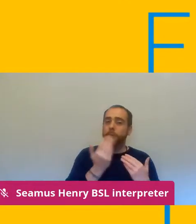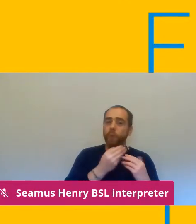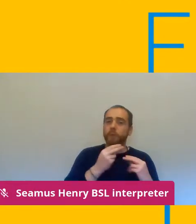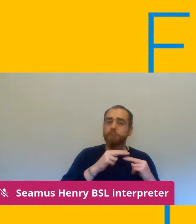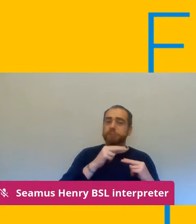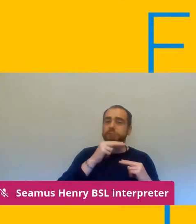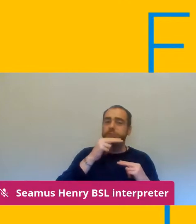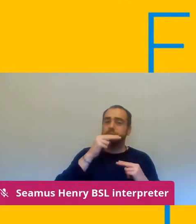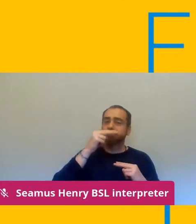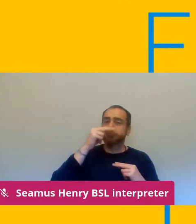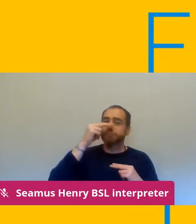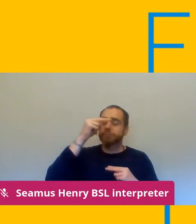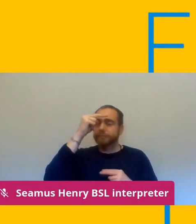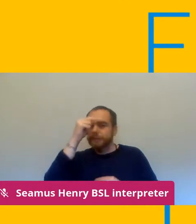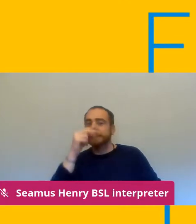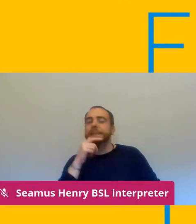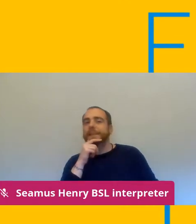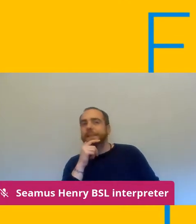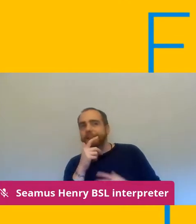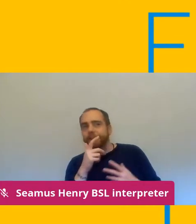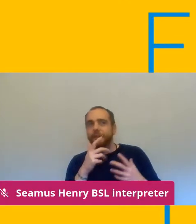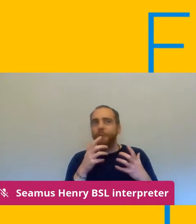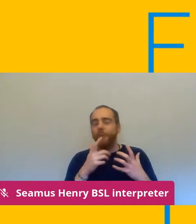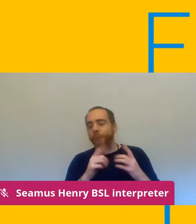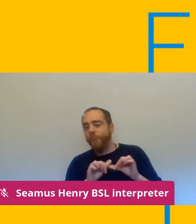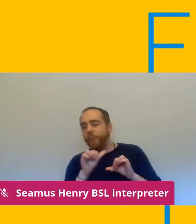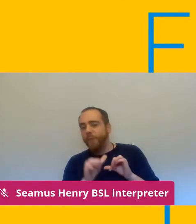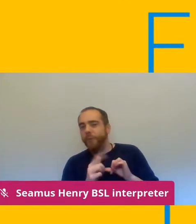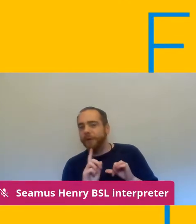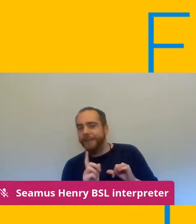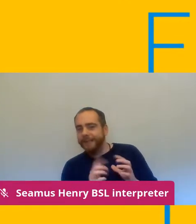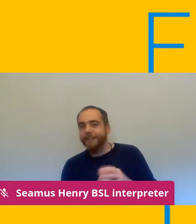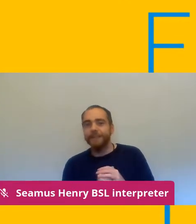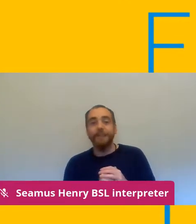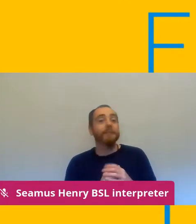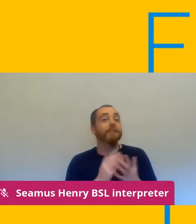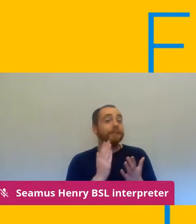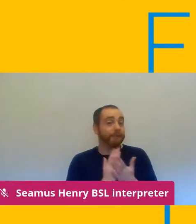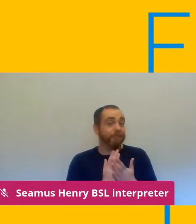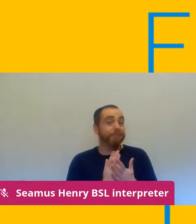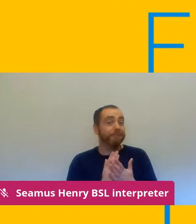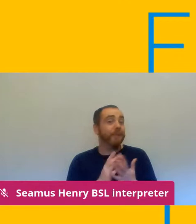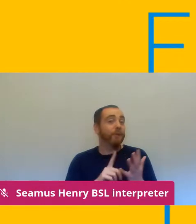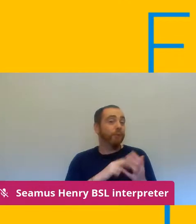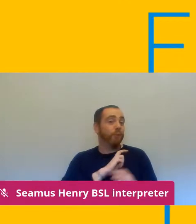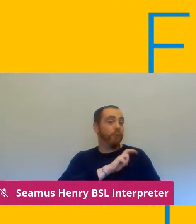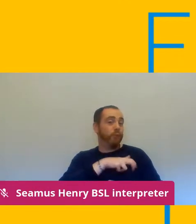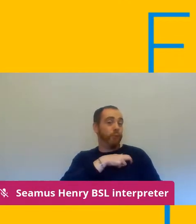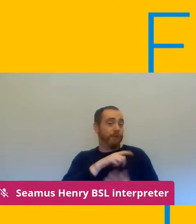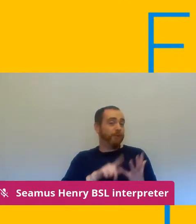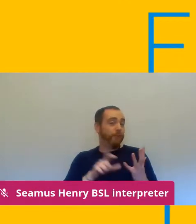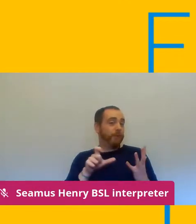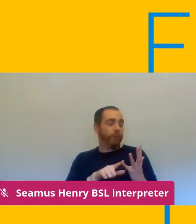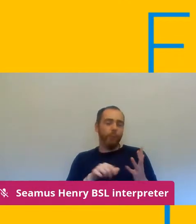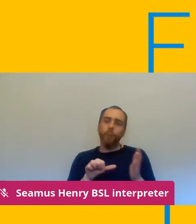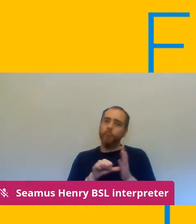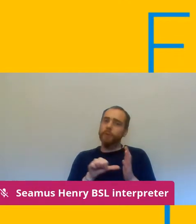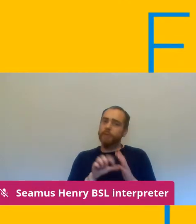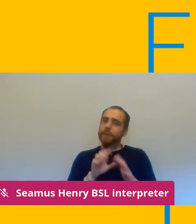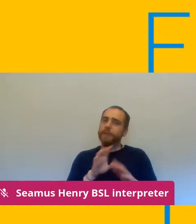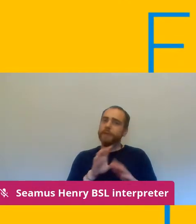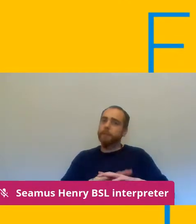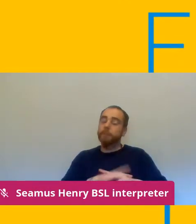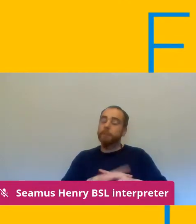so i think my current view is that it's been a difficult time for the union and its members uh we've adapted and risen to the challenge um